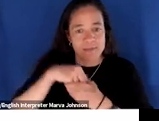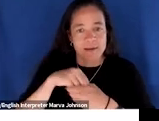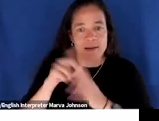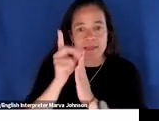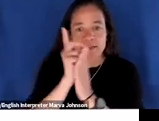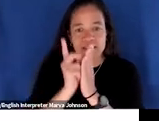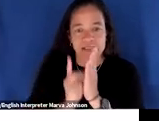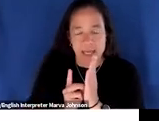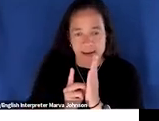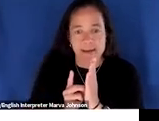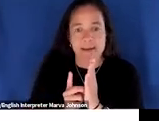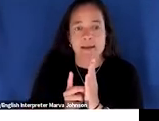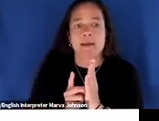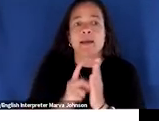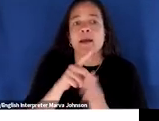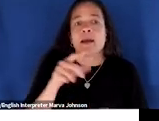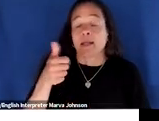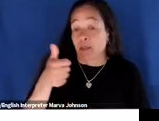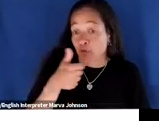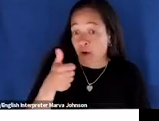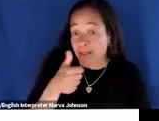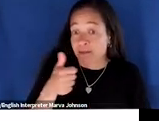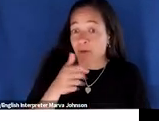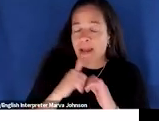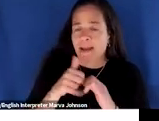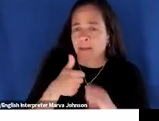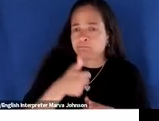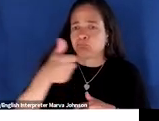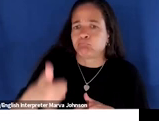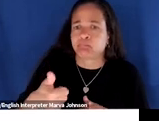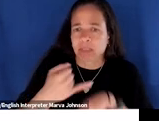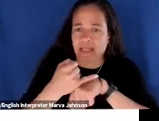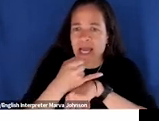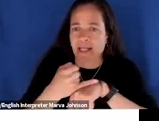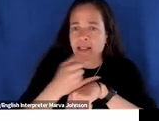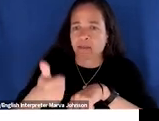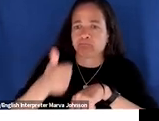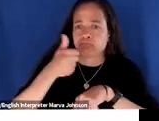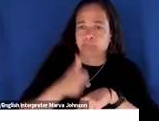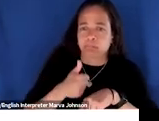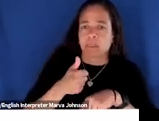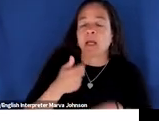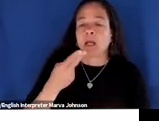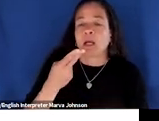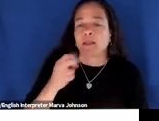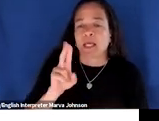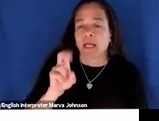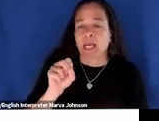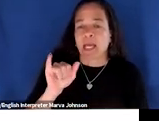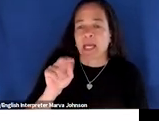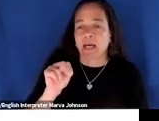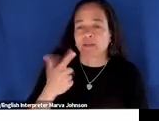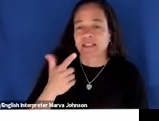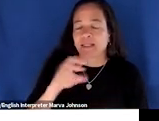um the transportation to and from this island um the housing the classrooms and the kinds of climate